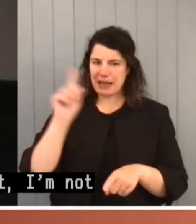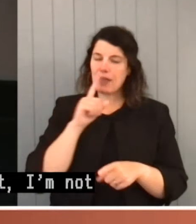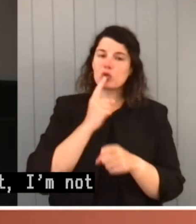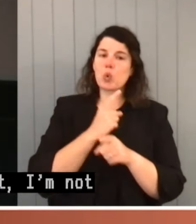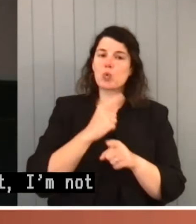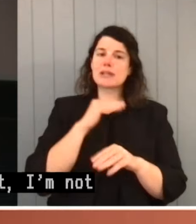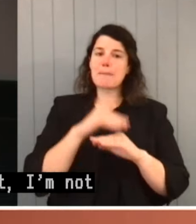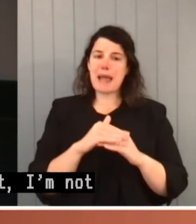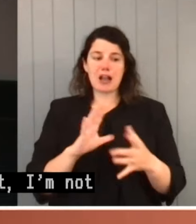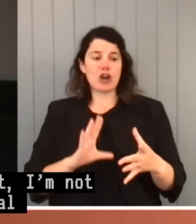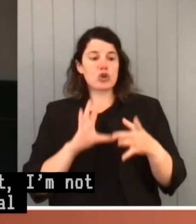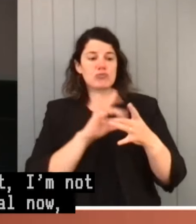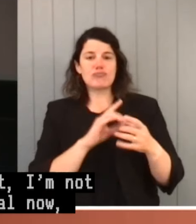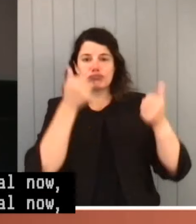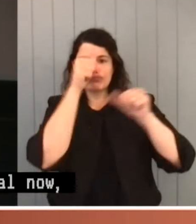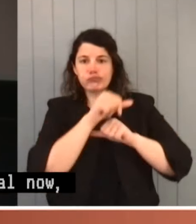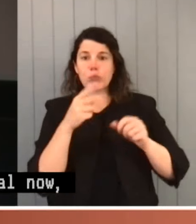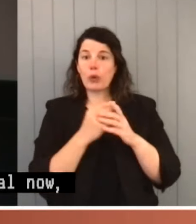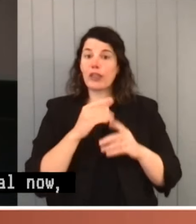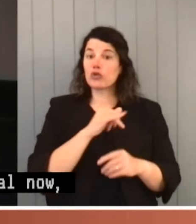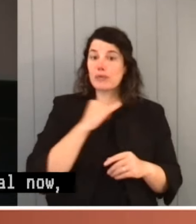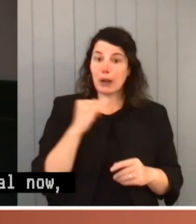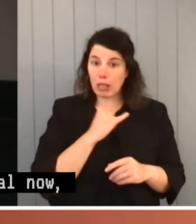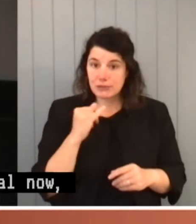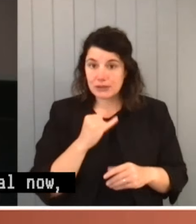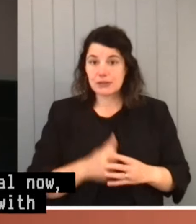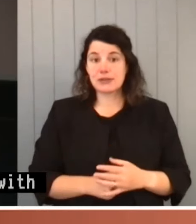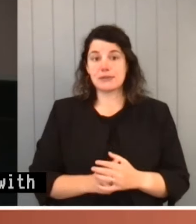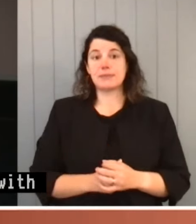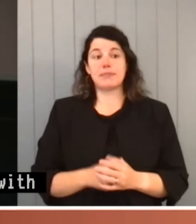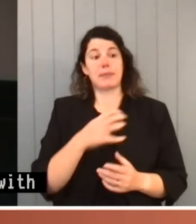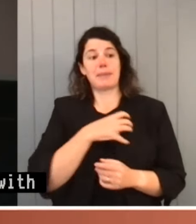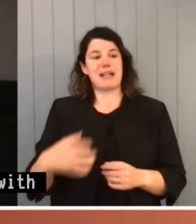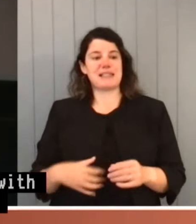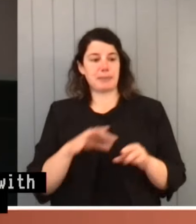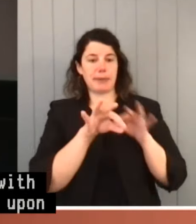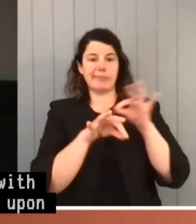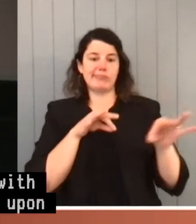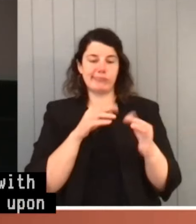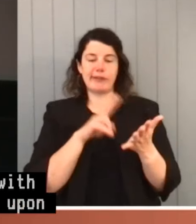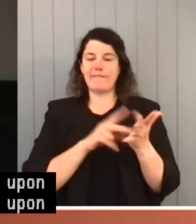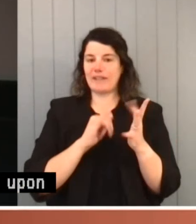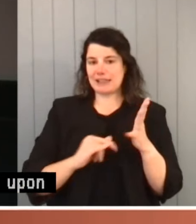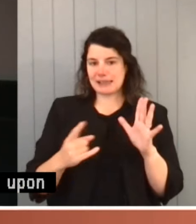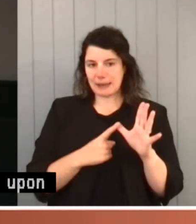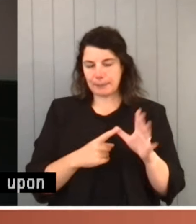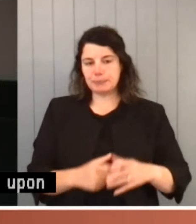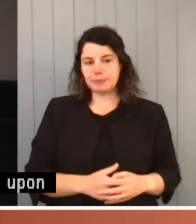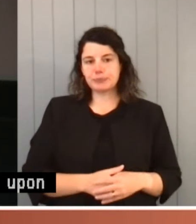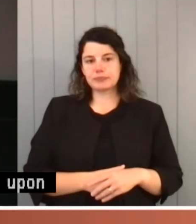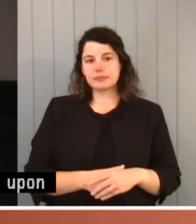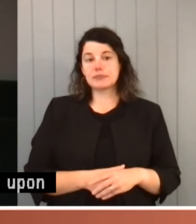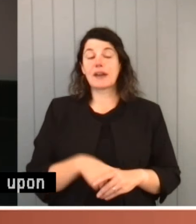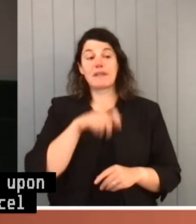with criminals as being a basis upon which a minister might cancel somebody's visa. And there was a person,